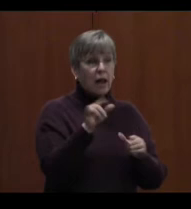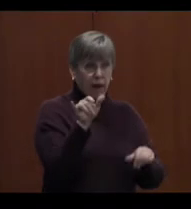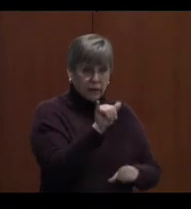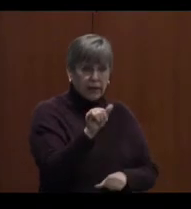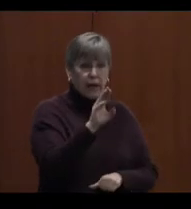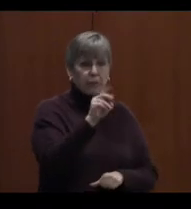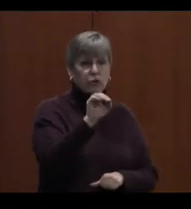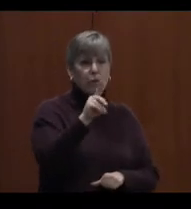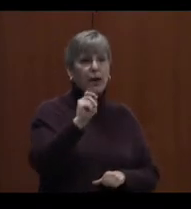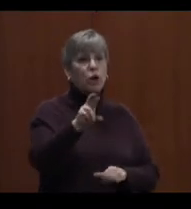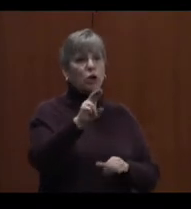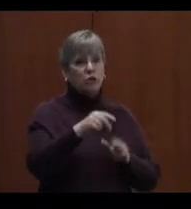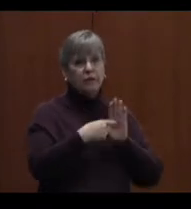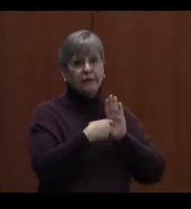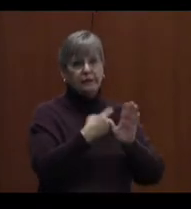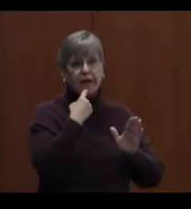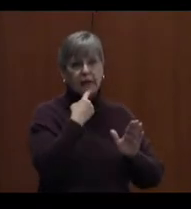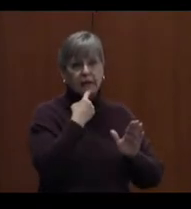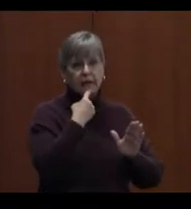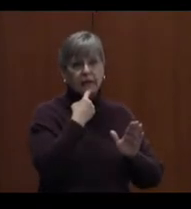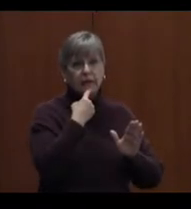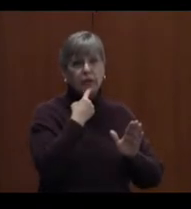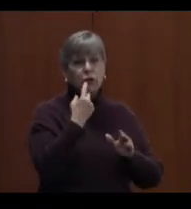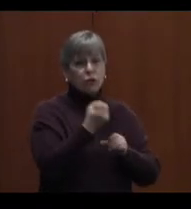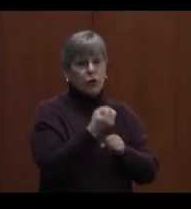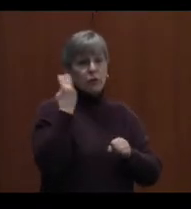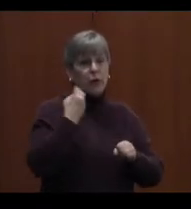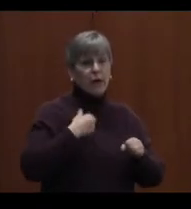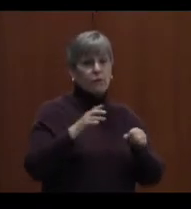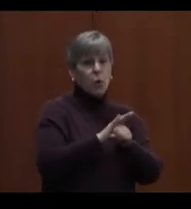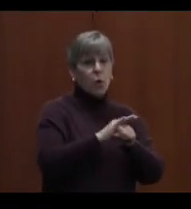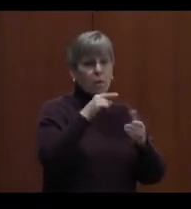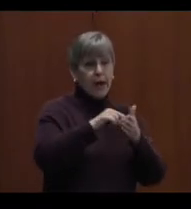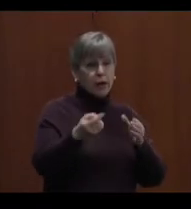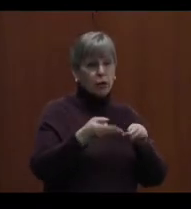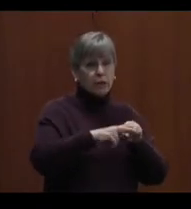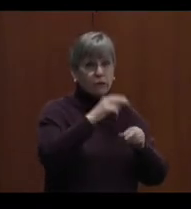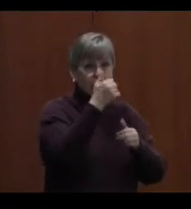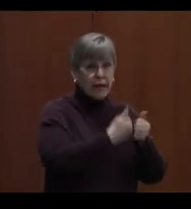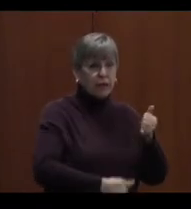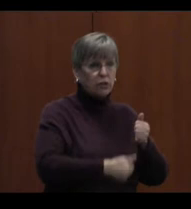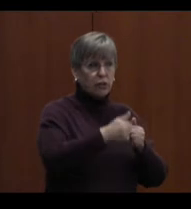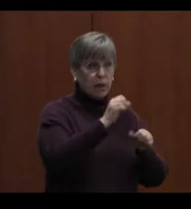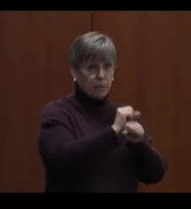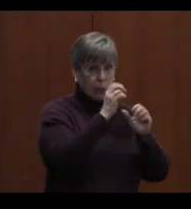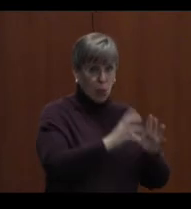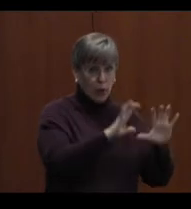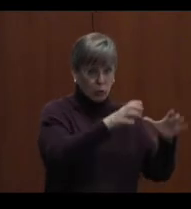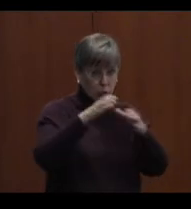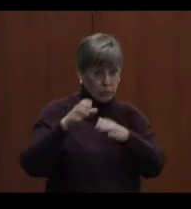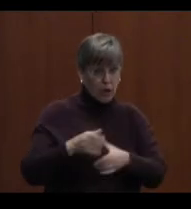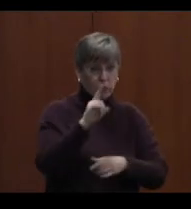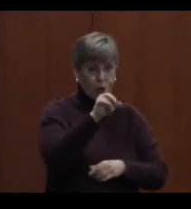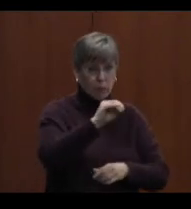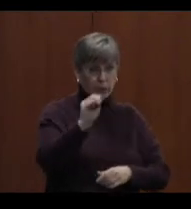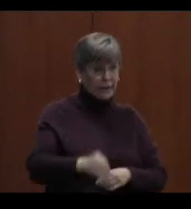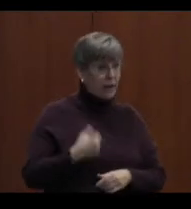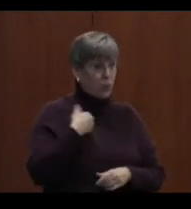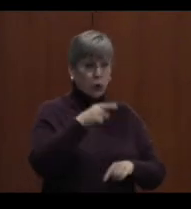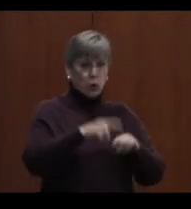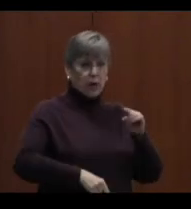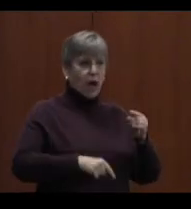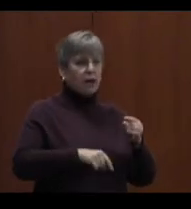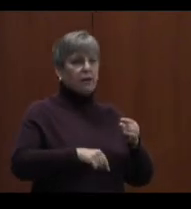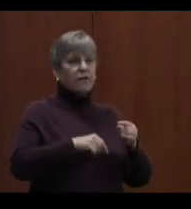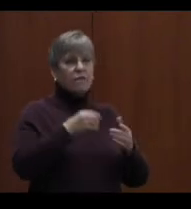Two years ago, the entire salary increase for each of the employee bargaining groups was 1%. We were not able to fund